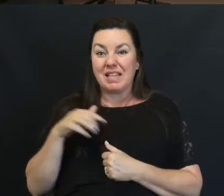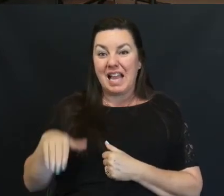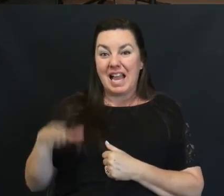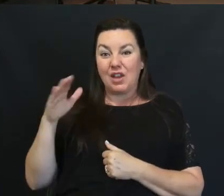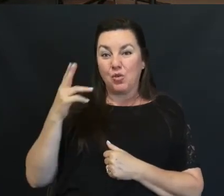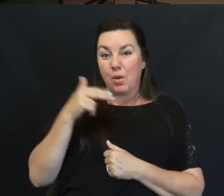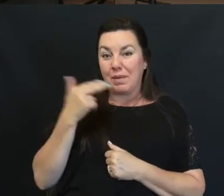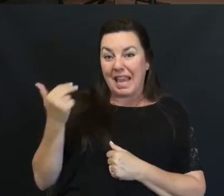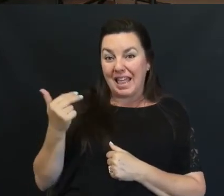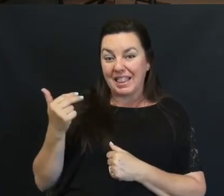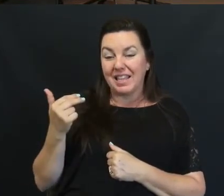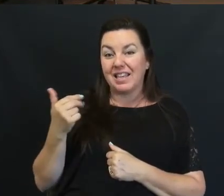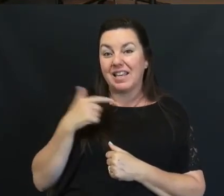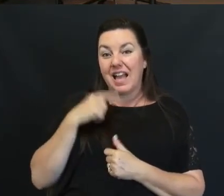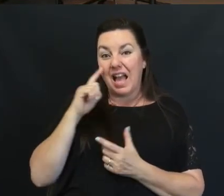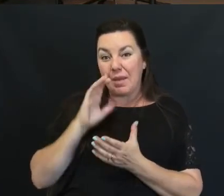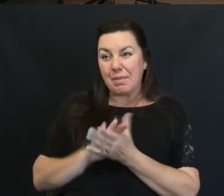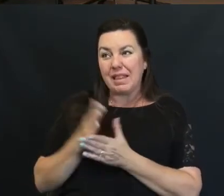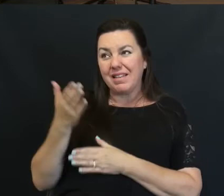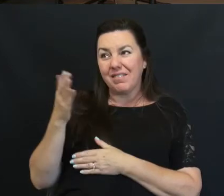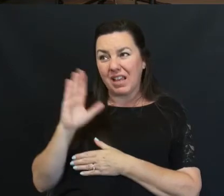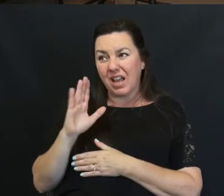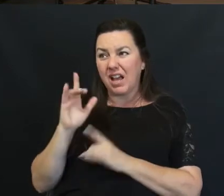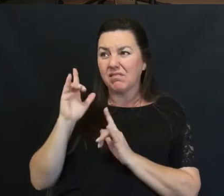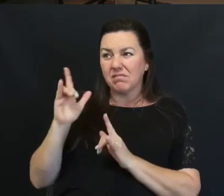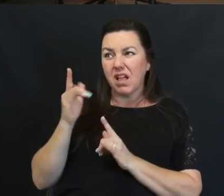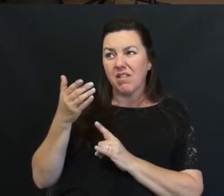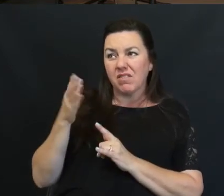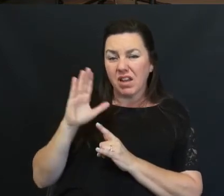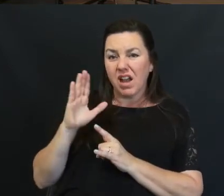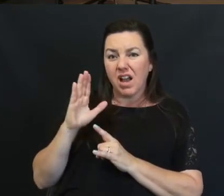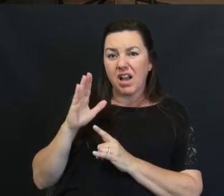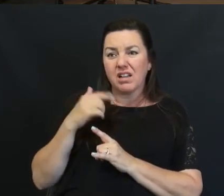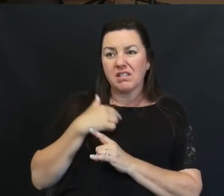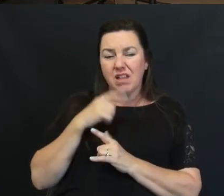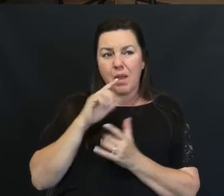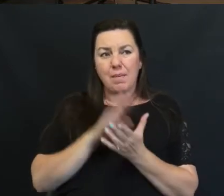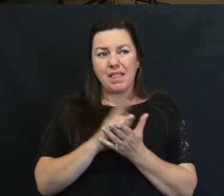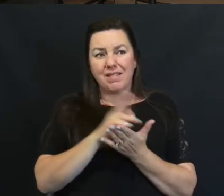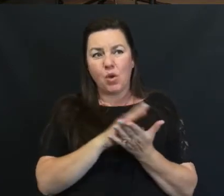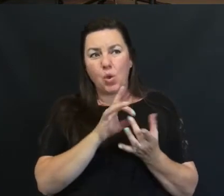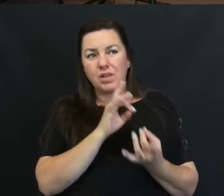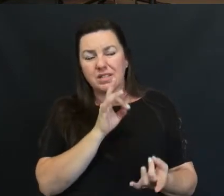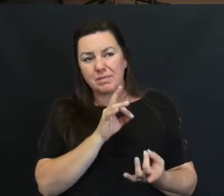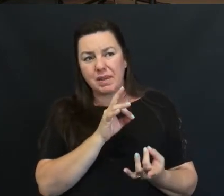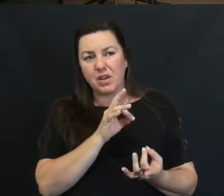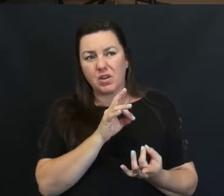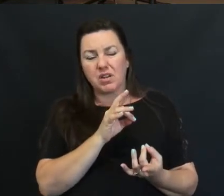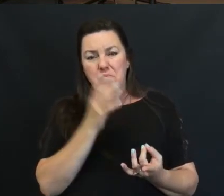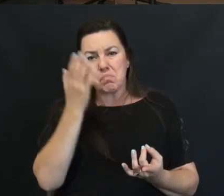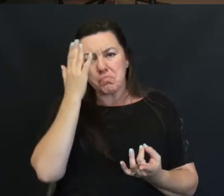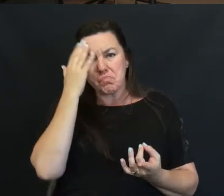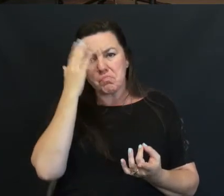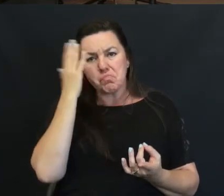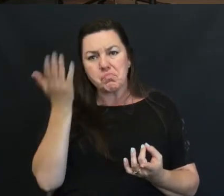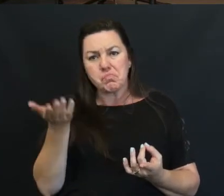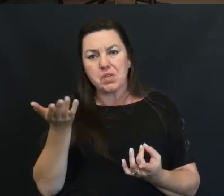catholic I believed In god Loved god I believed In the holy Spirit I knew